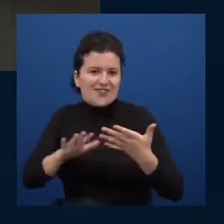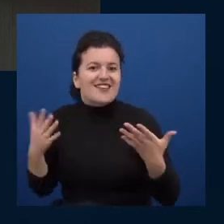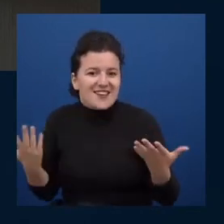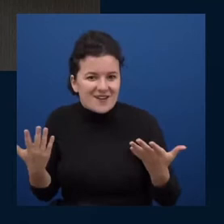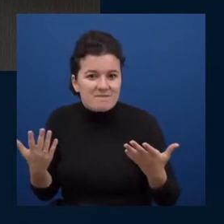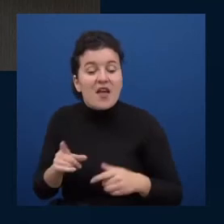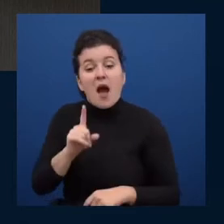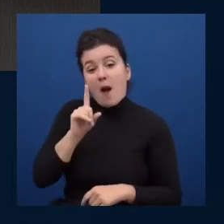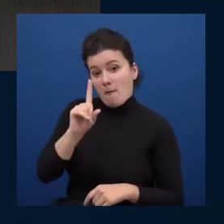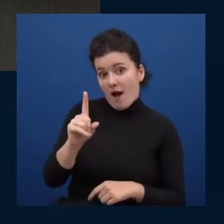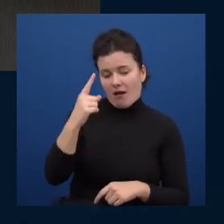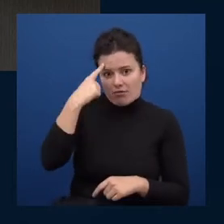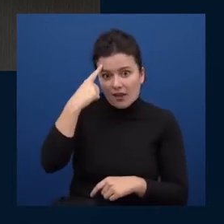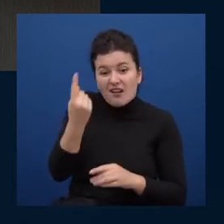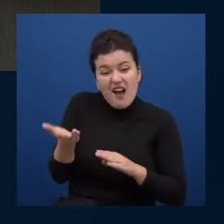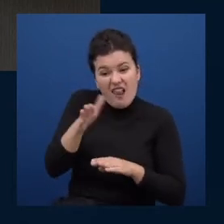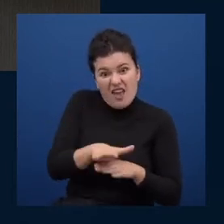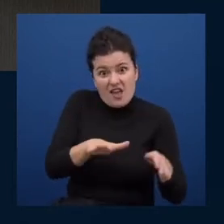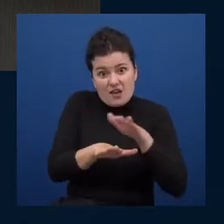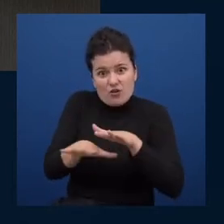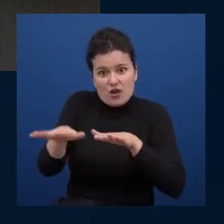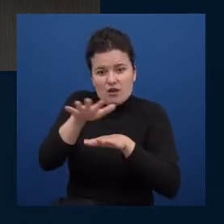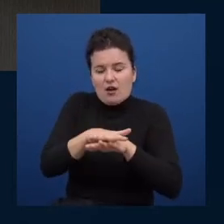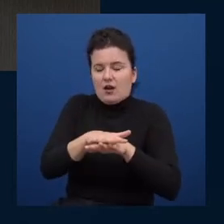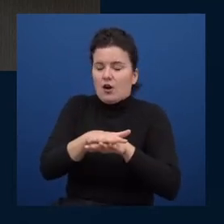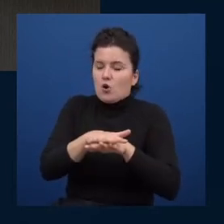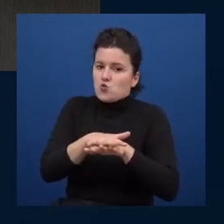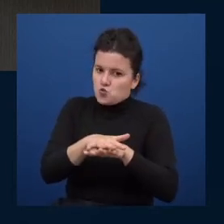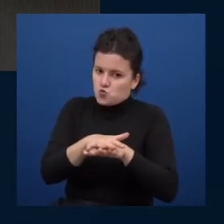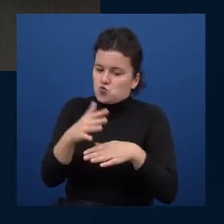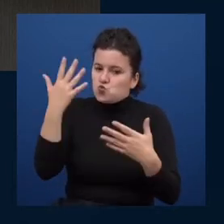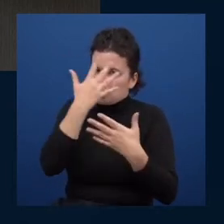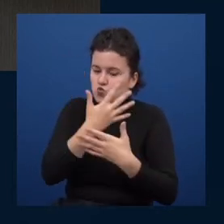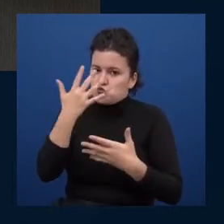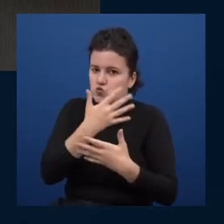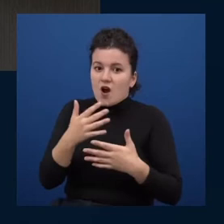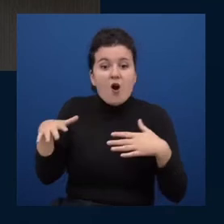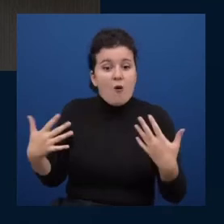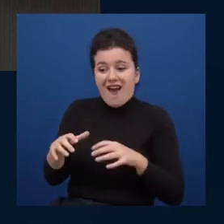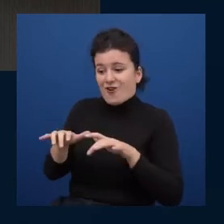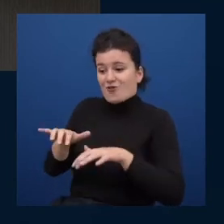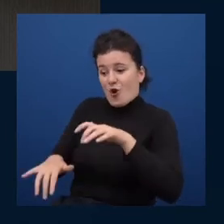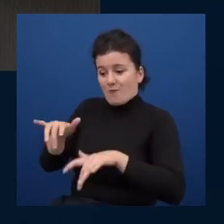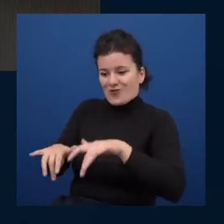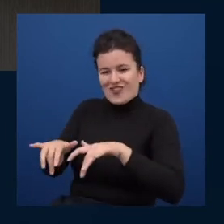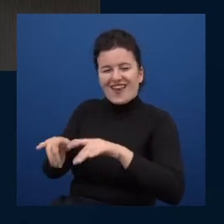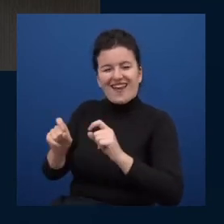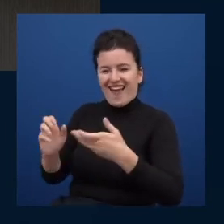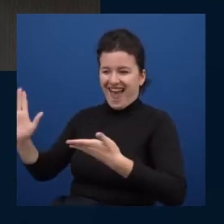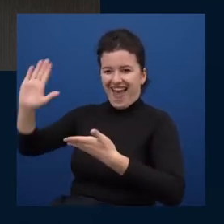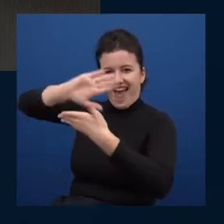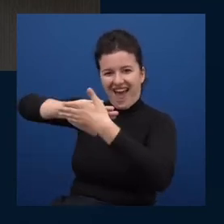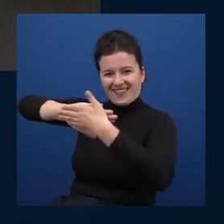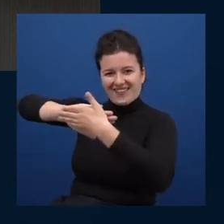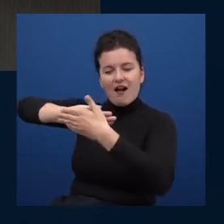have the issue of layering because computers are designed to hide things from people and